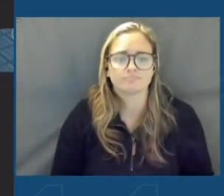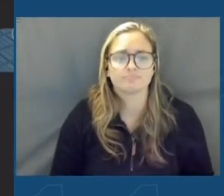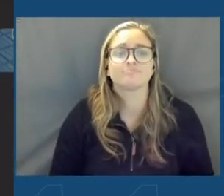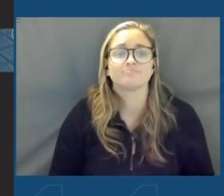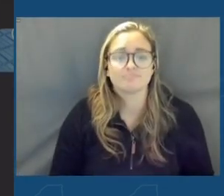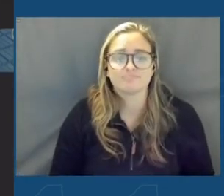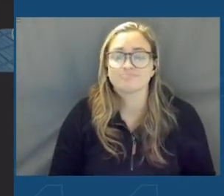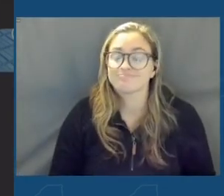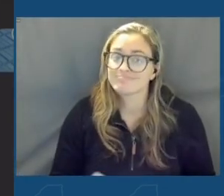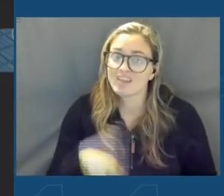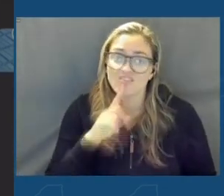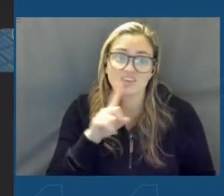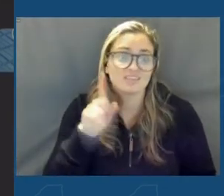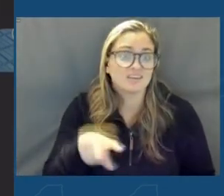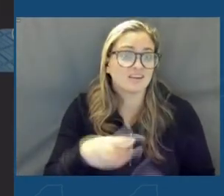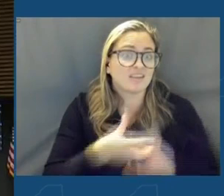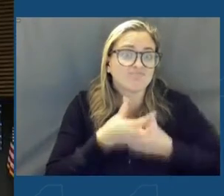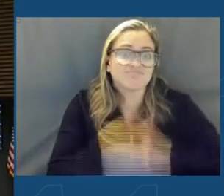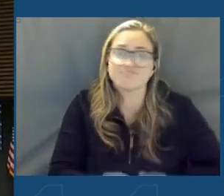took guts and gumption.